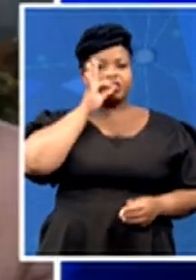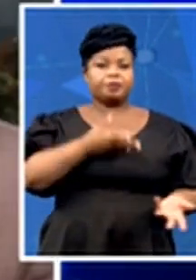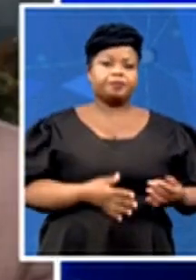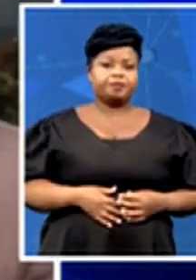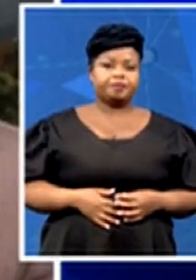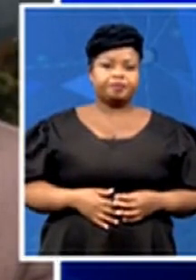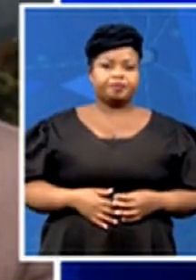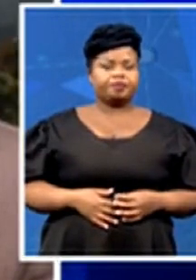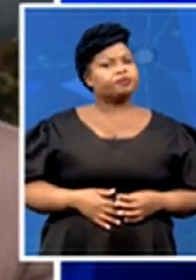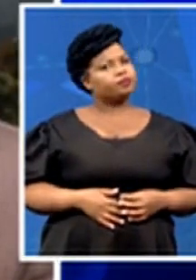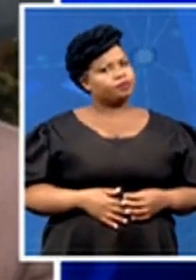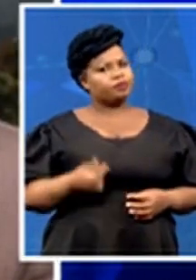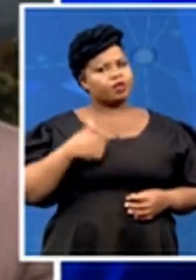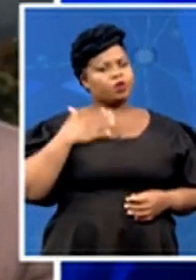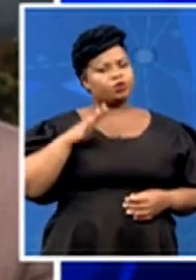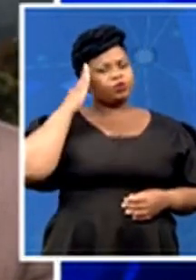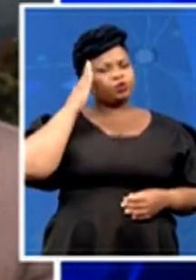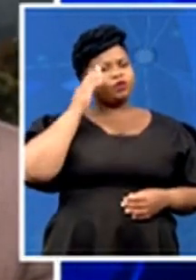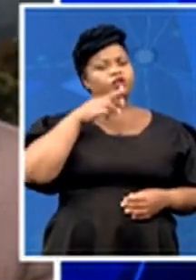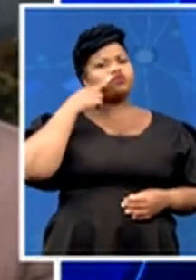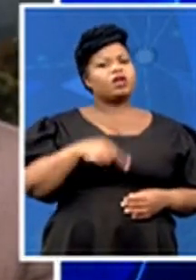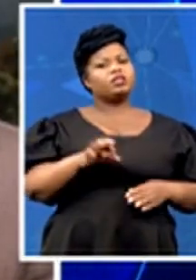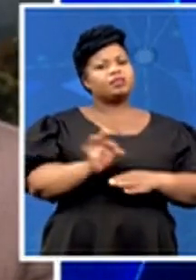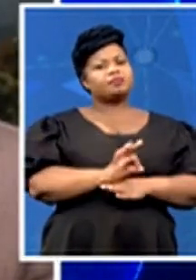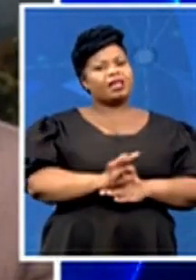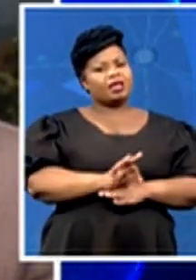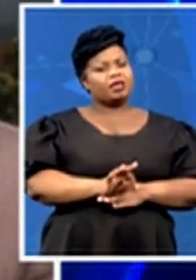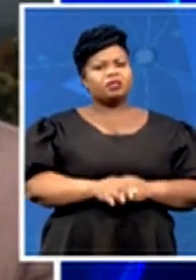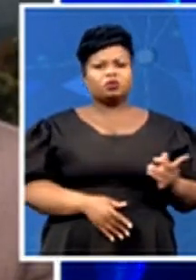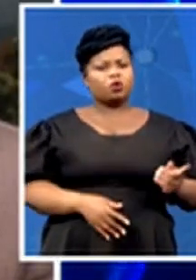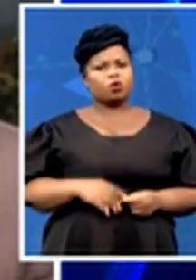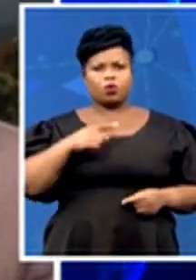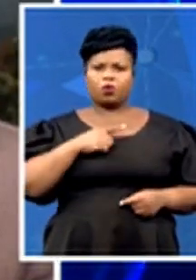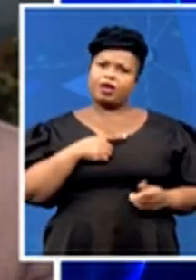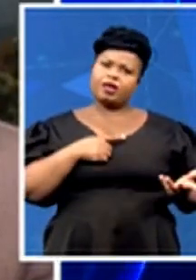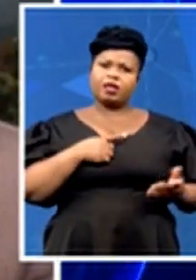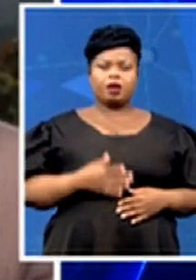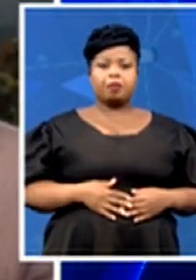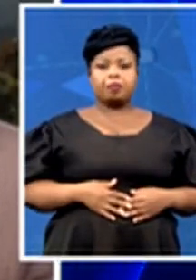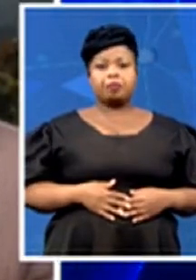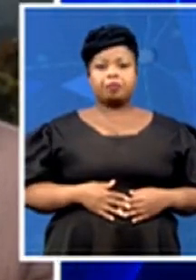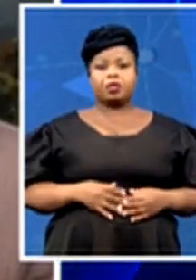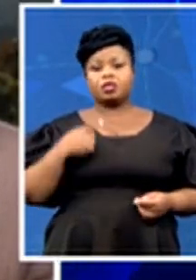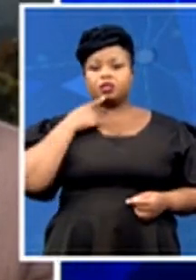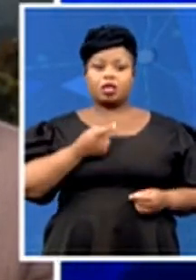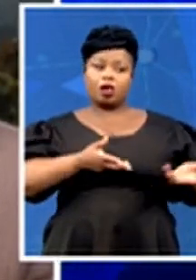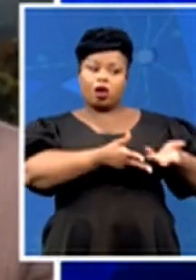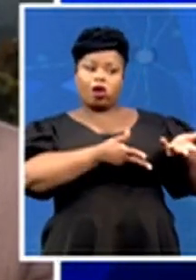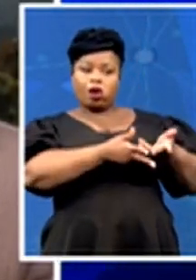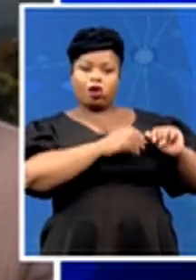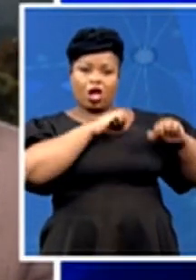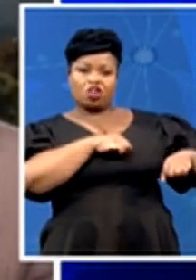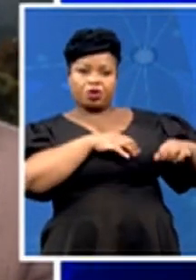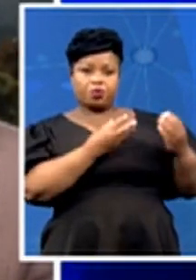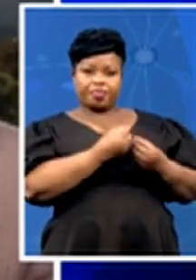plans future plans with afghanistan on the one hand it's making overtures uh to the country in terms of a a